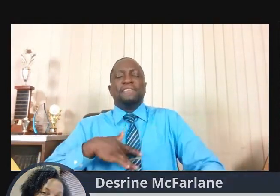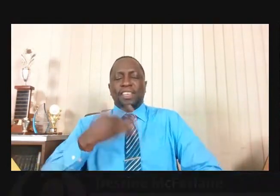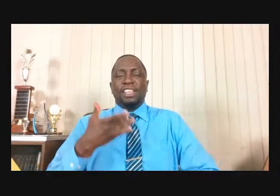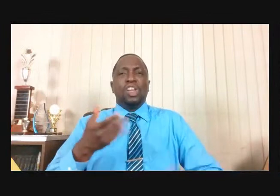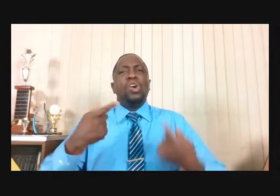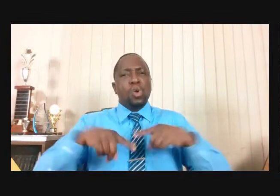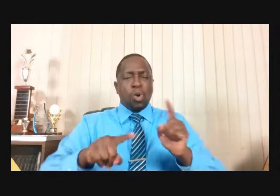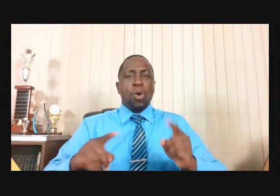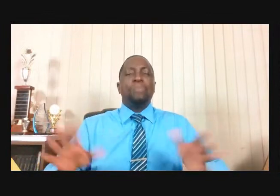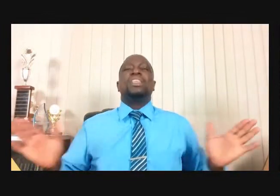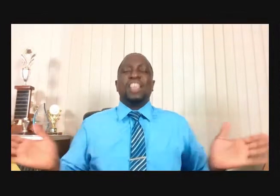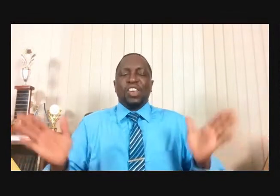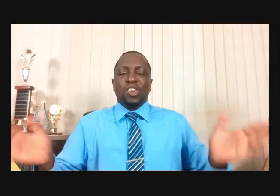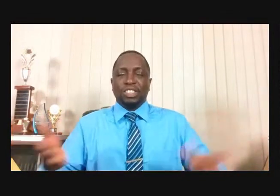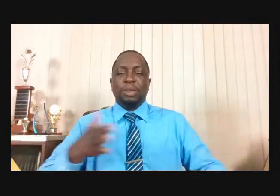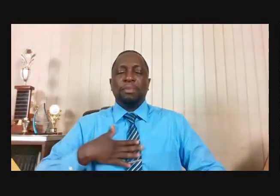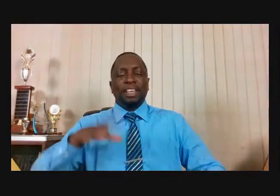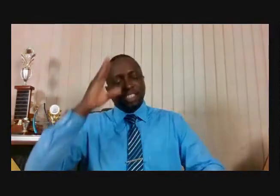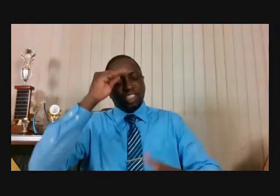encourage my son.